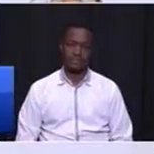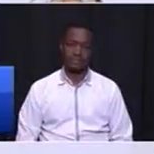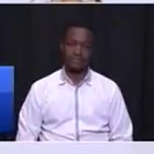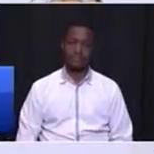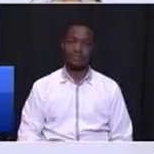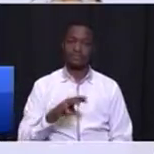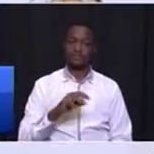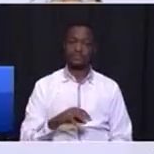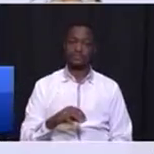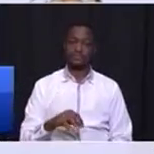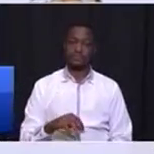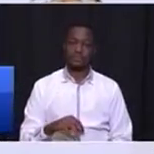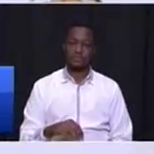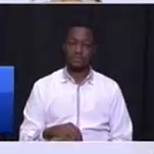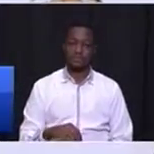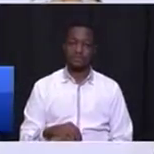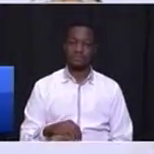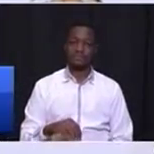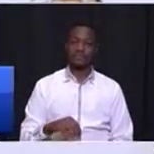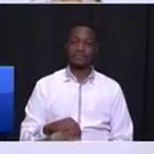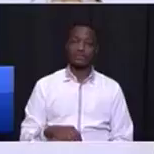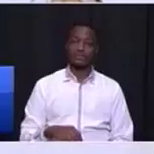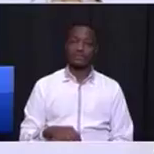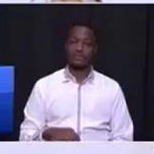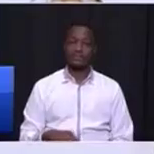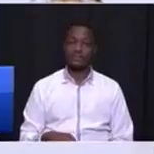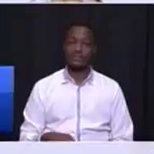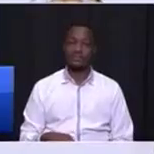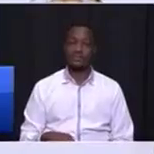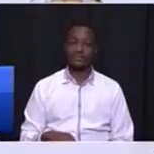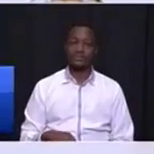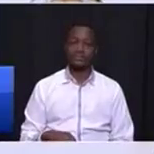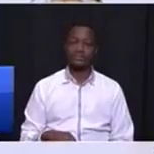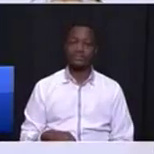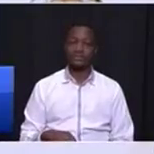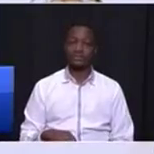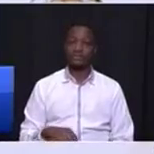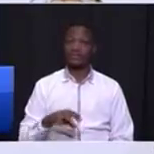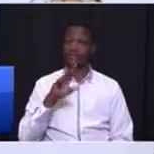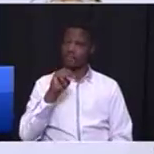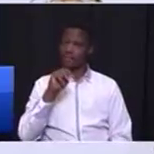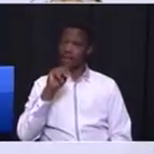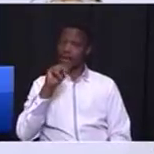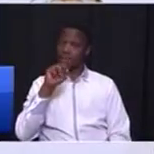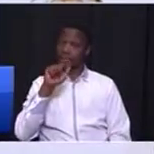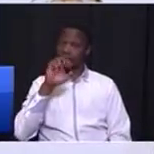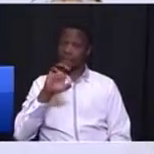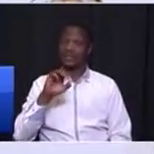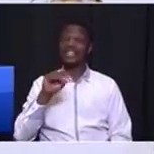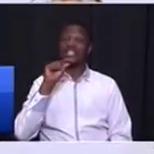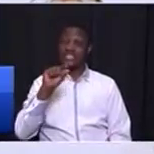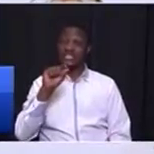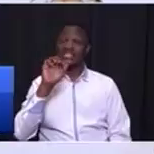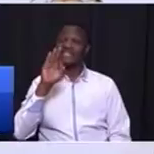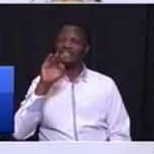MEC what transport Mamabulo Kulube you and G fleet must